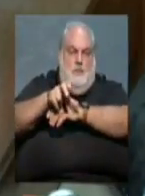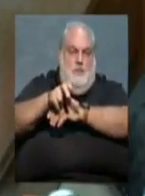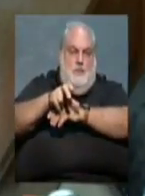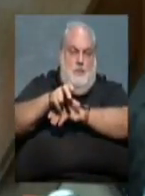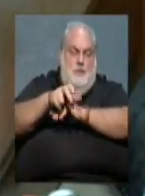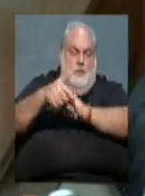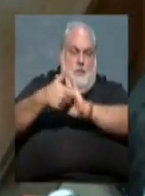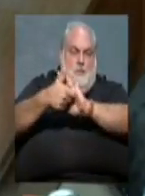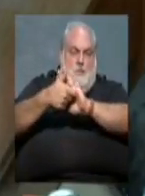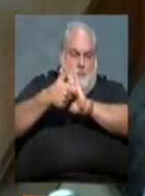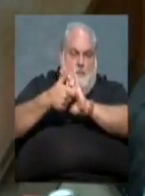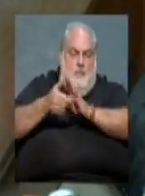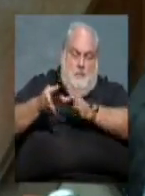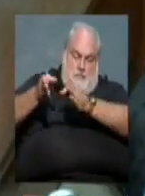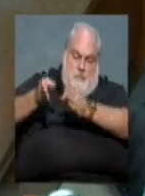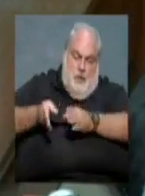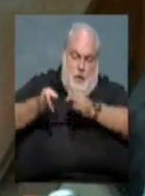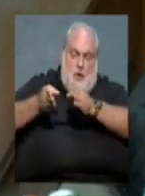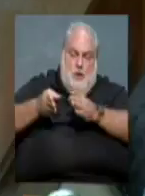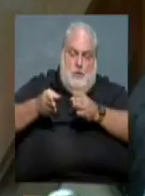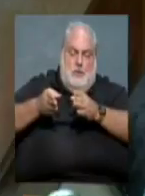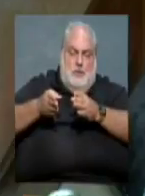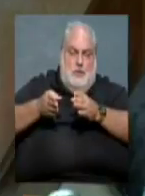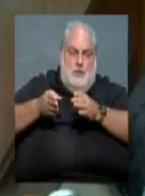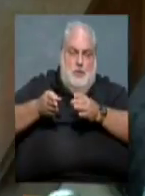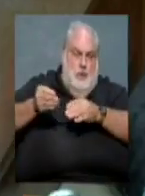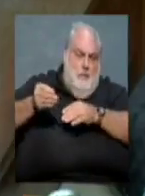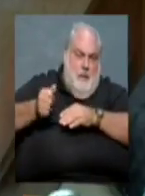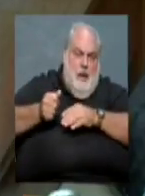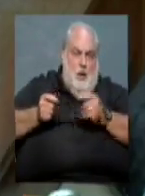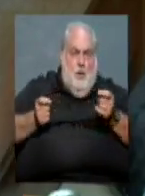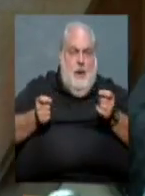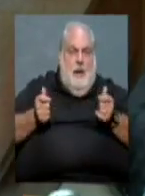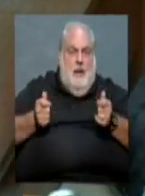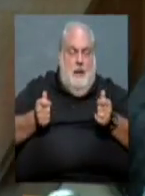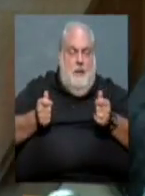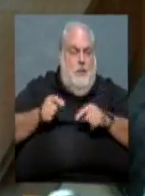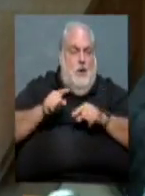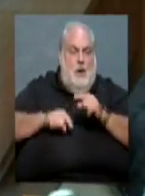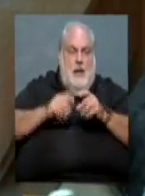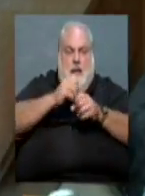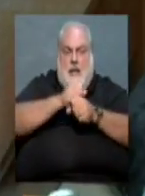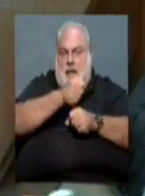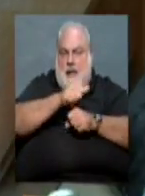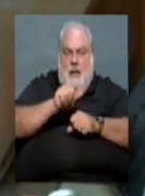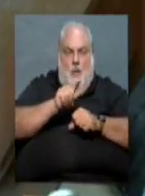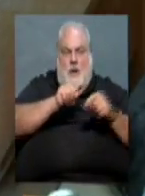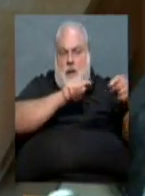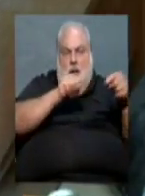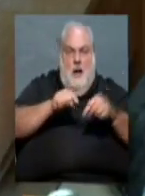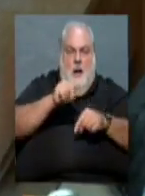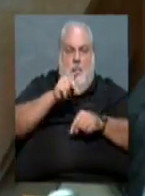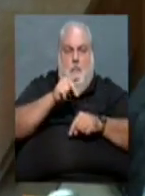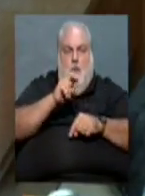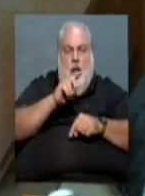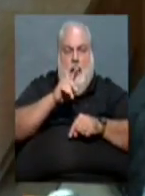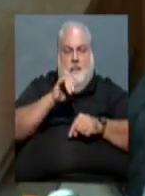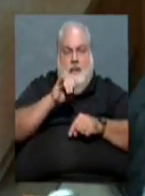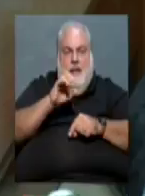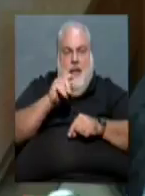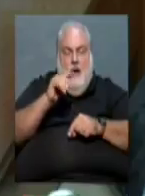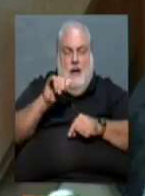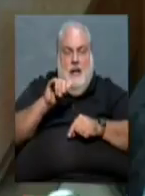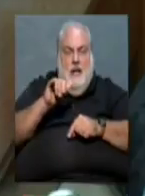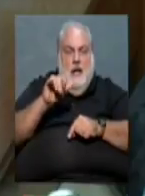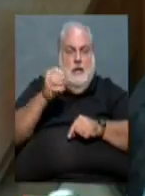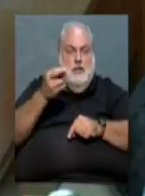be inclined to get something paid very quickly. We couldn't get anybody into the Pulaski County Jail. Sherwood had its